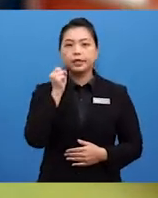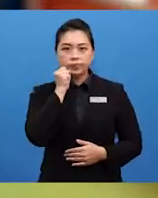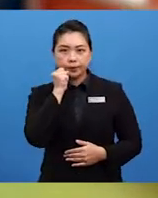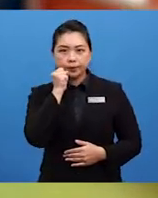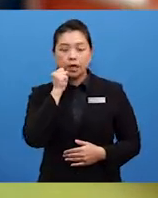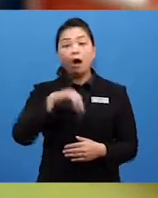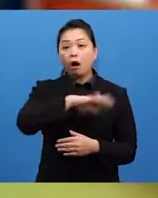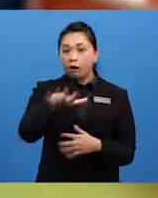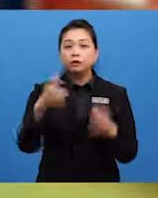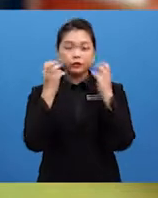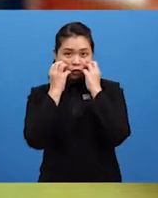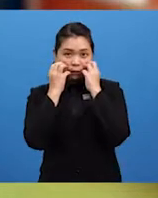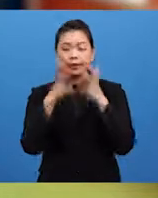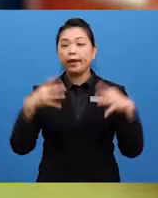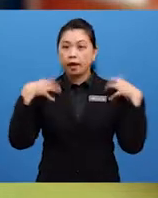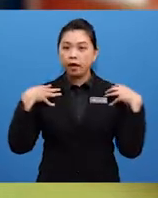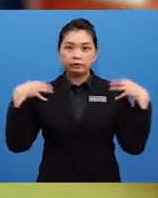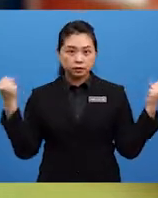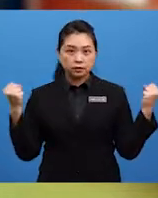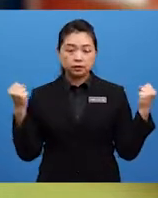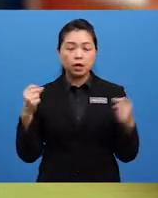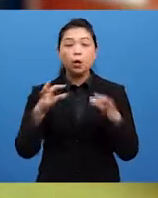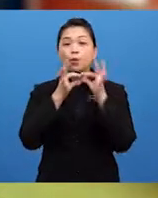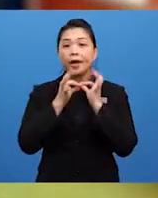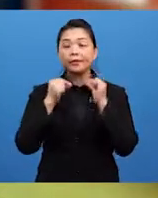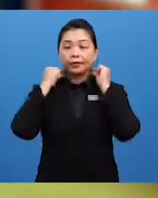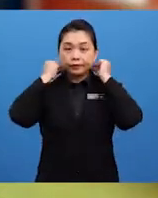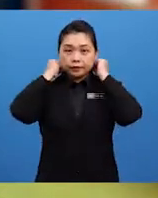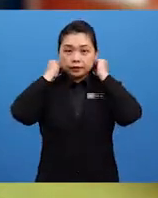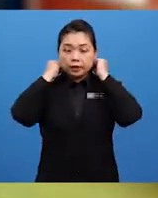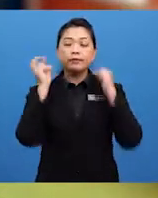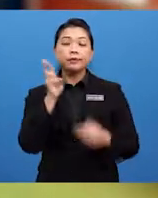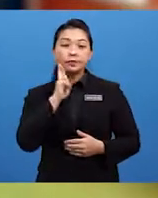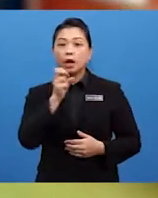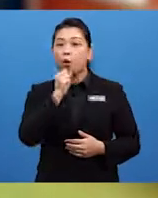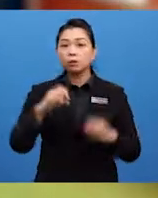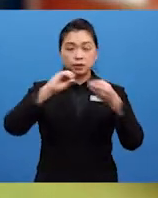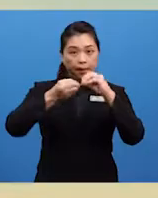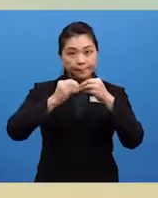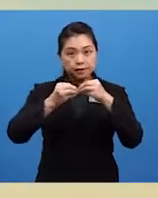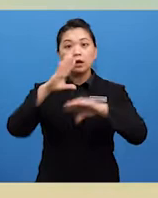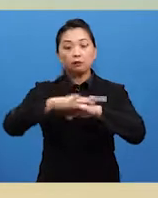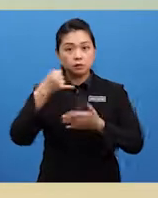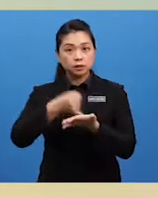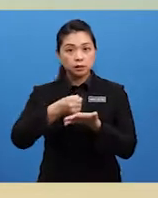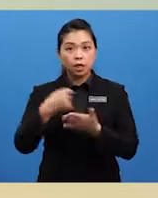all chubby and healthy, wearing a collar with a old number on it. We are going to